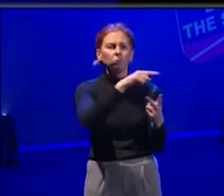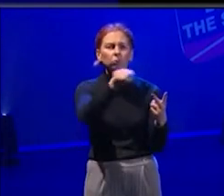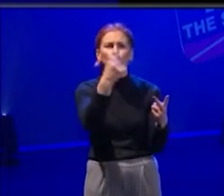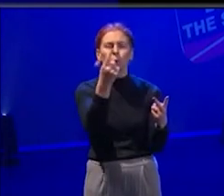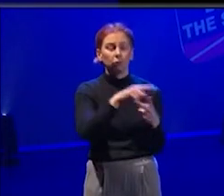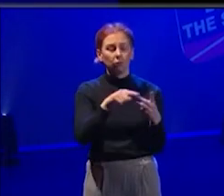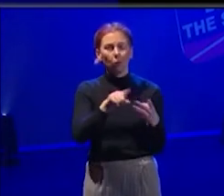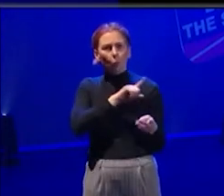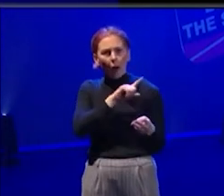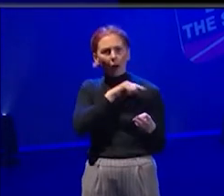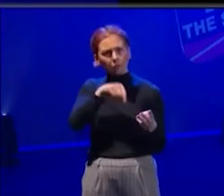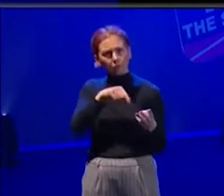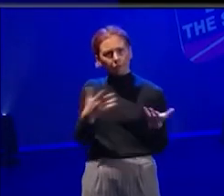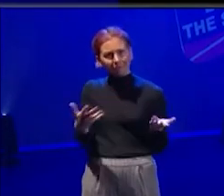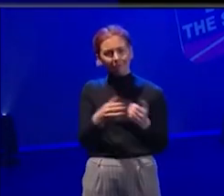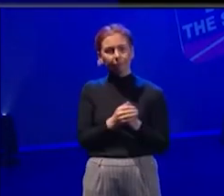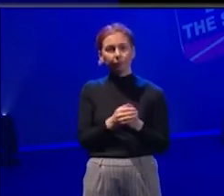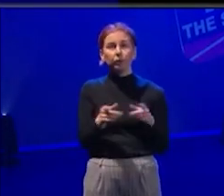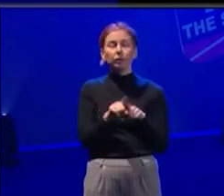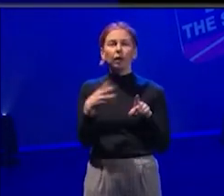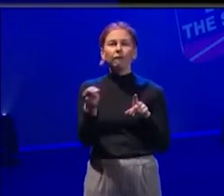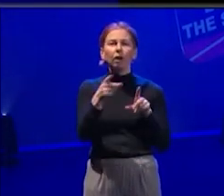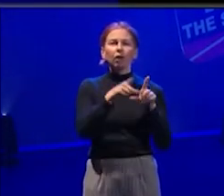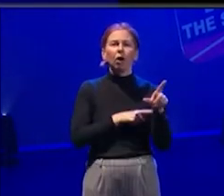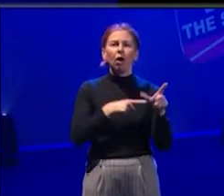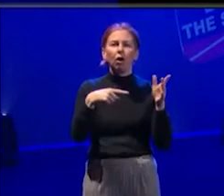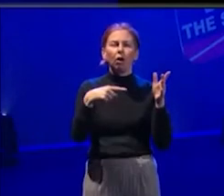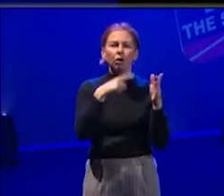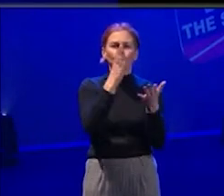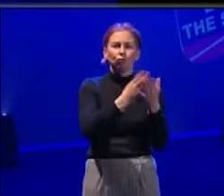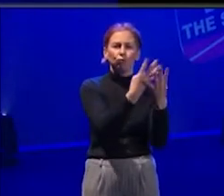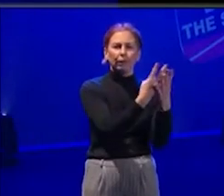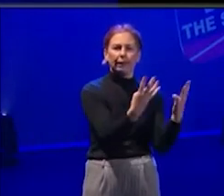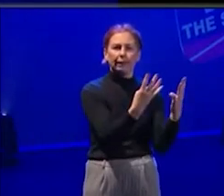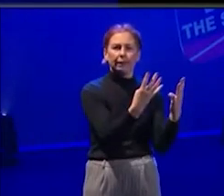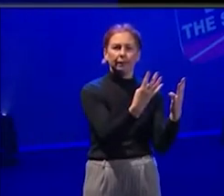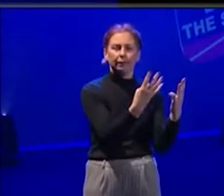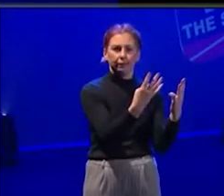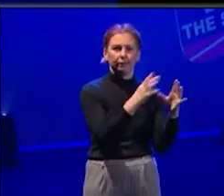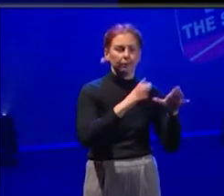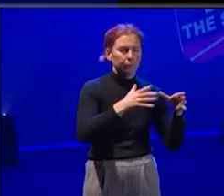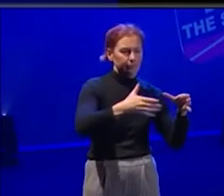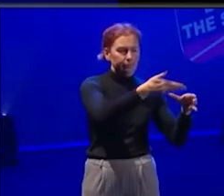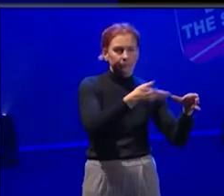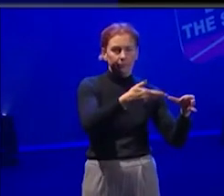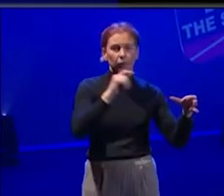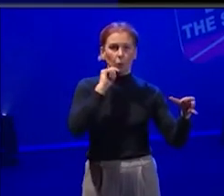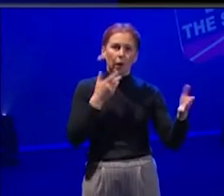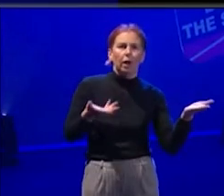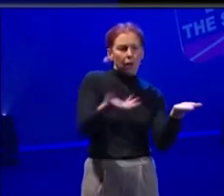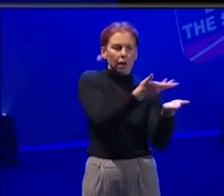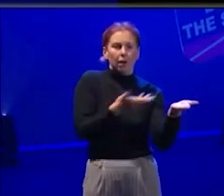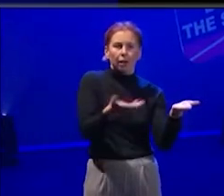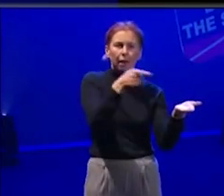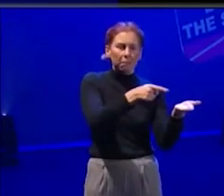We also have a young trustees board. So we would also speak to them, see what they think about what young